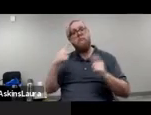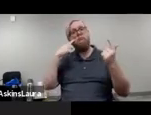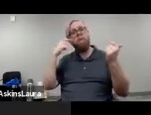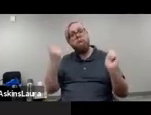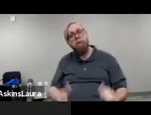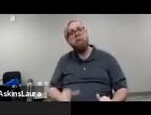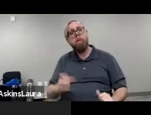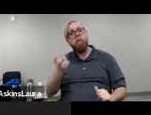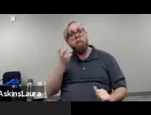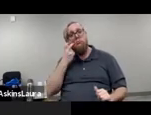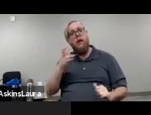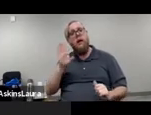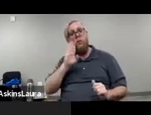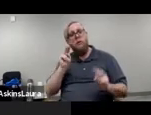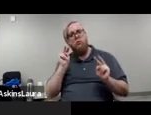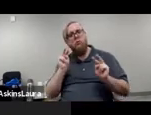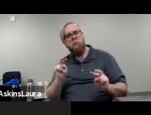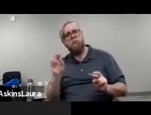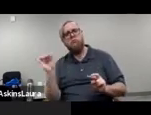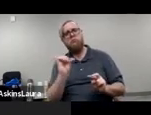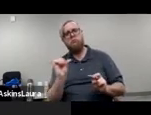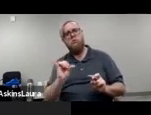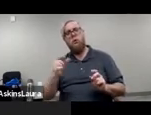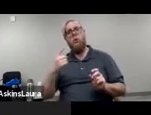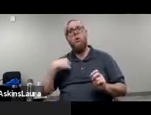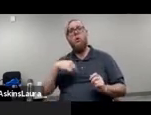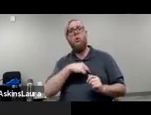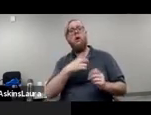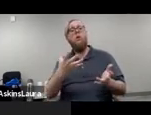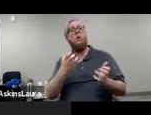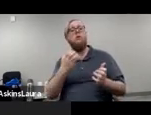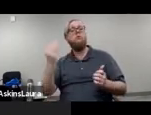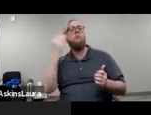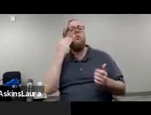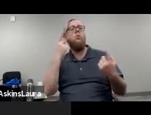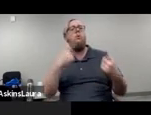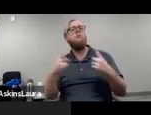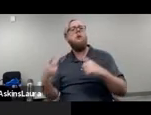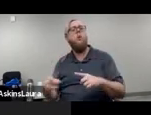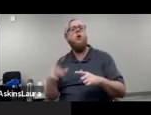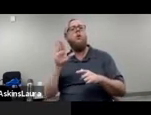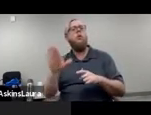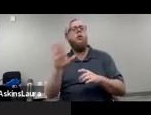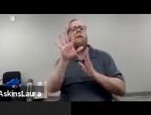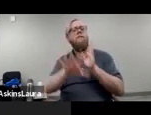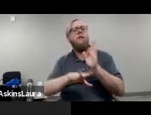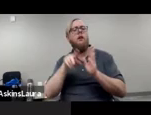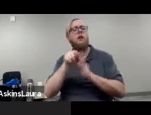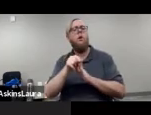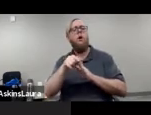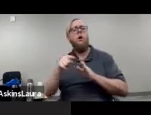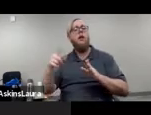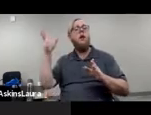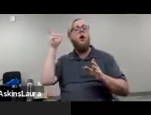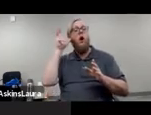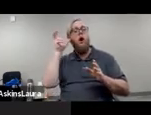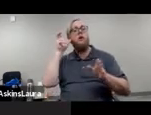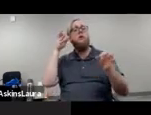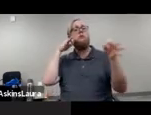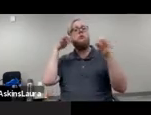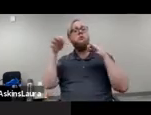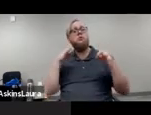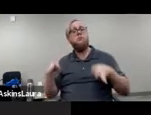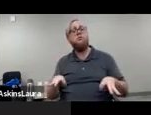are going to see. We want to know what is going on in that video. An audio description, which is a method of